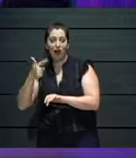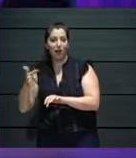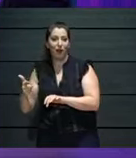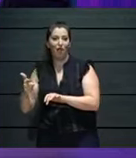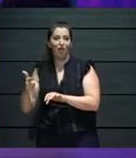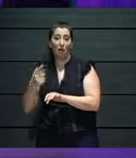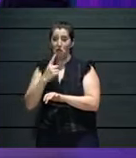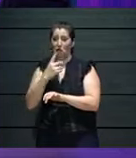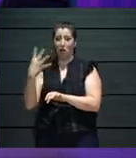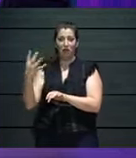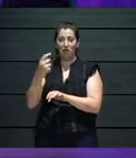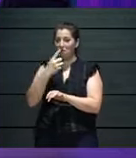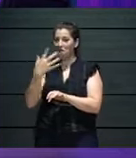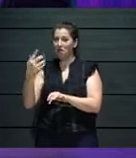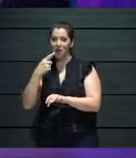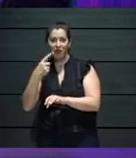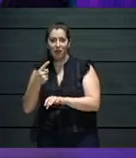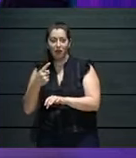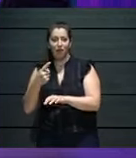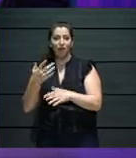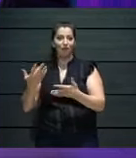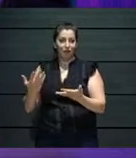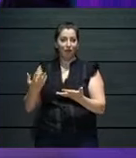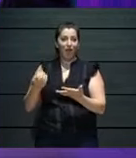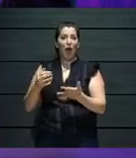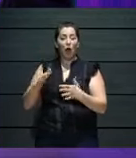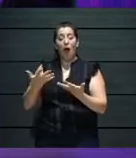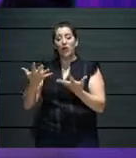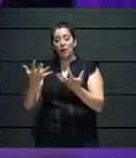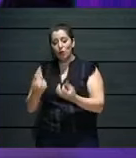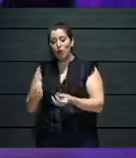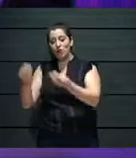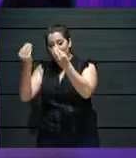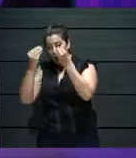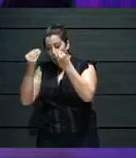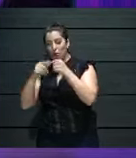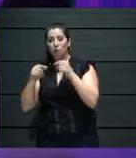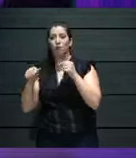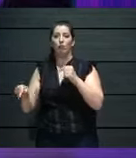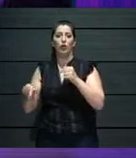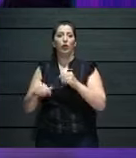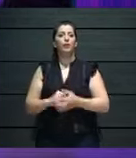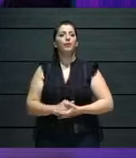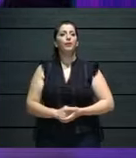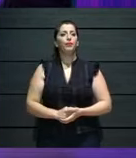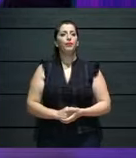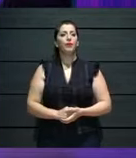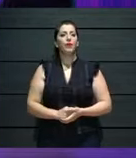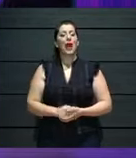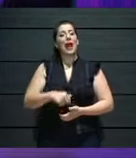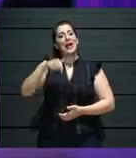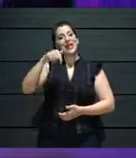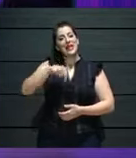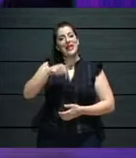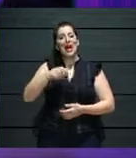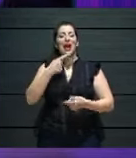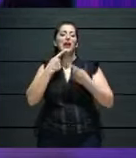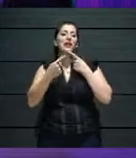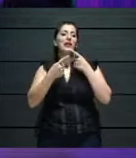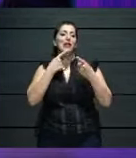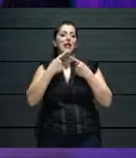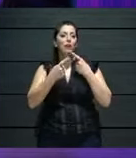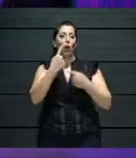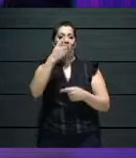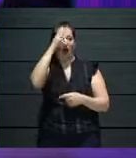on to our third speaker, who is Robert Van Hoeven from the North Netherlands, Sonel. As the in-house dramaturg for